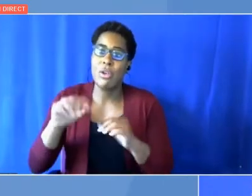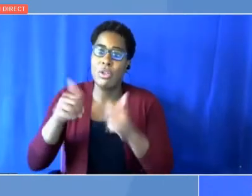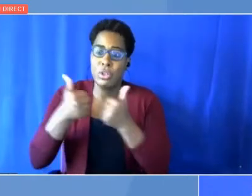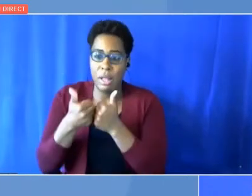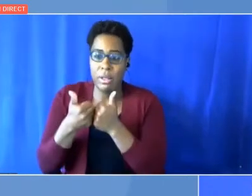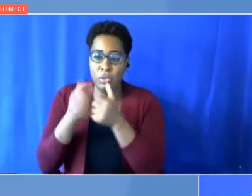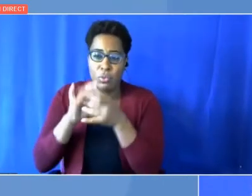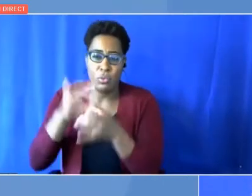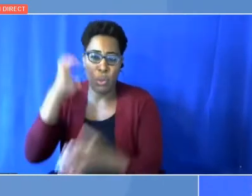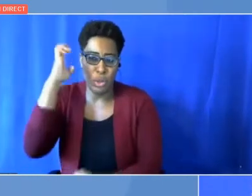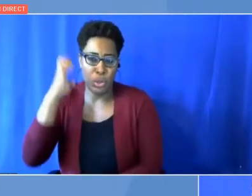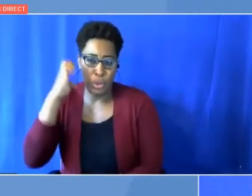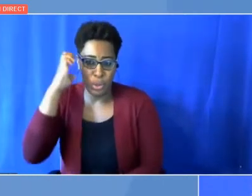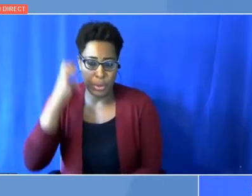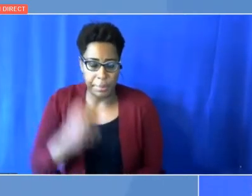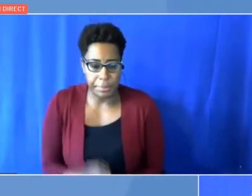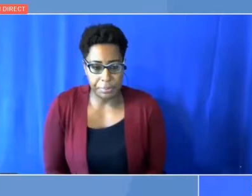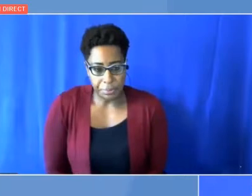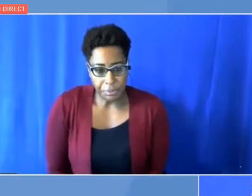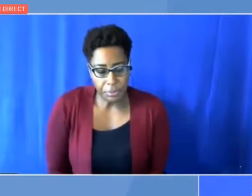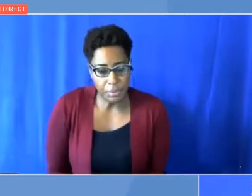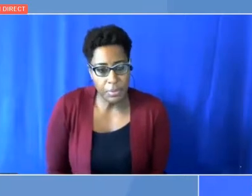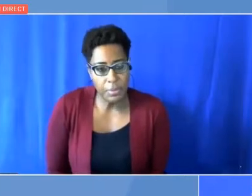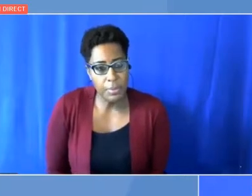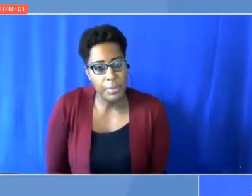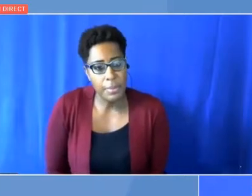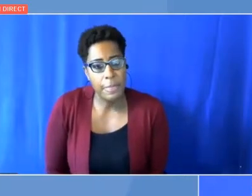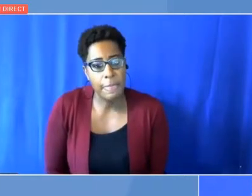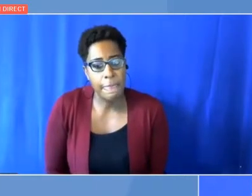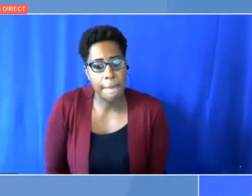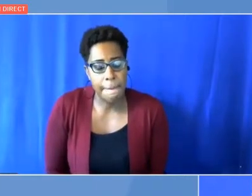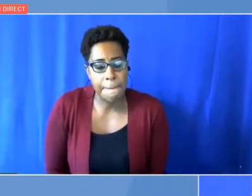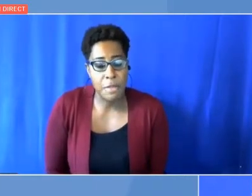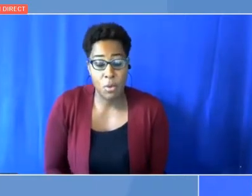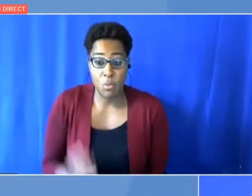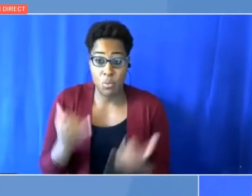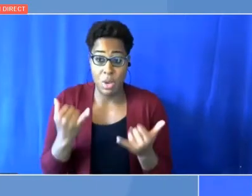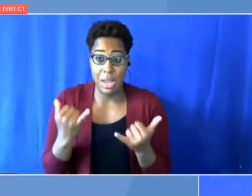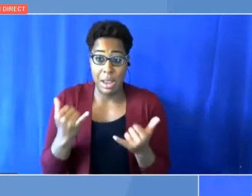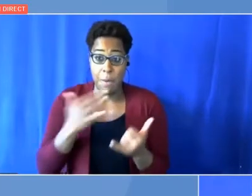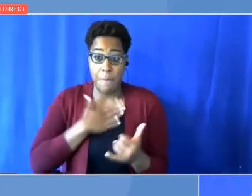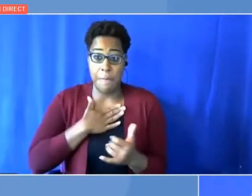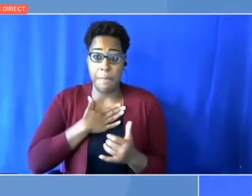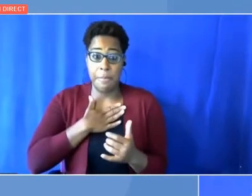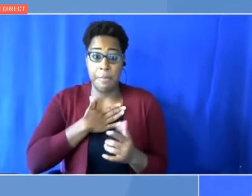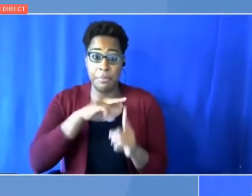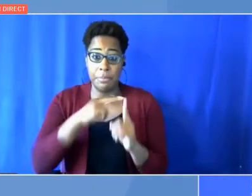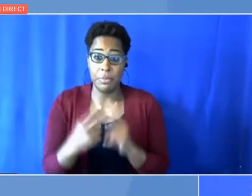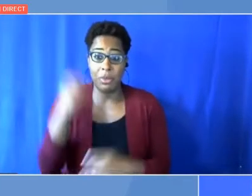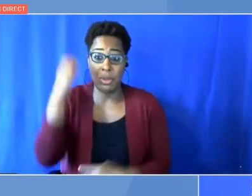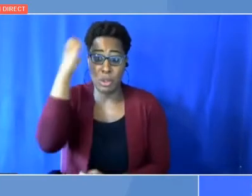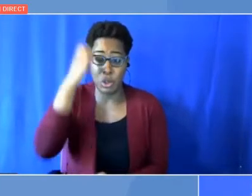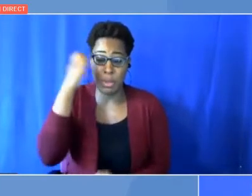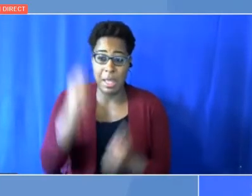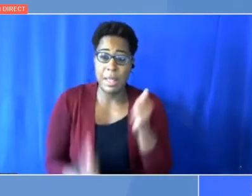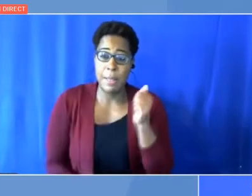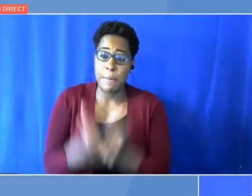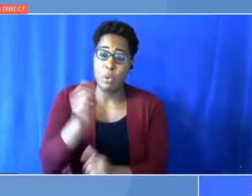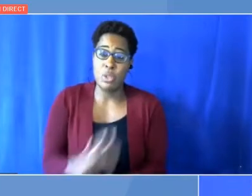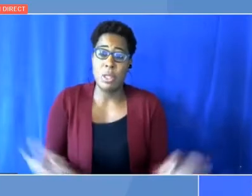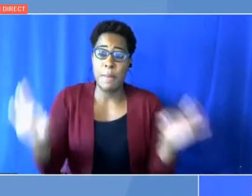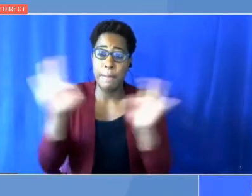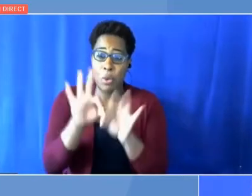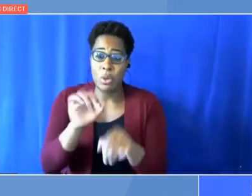me, in Europe, the most important task now among the European countries is to show solidarity,